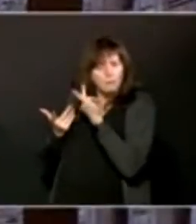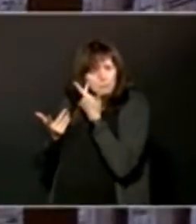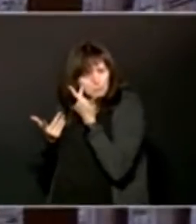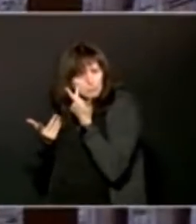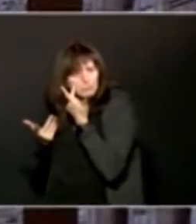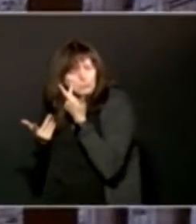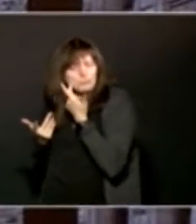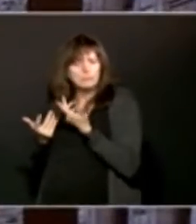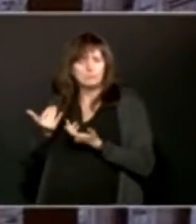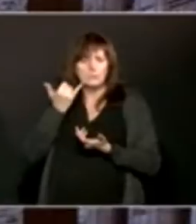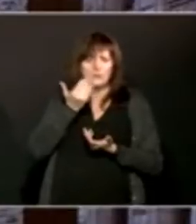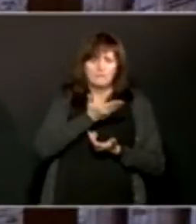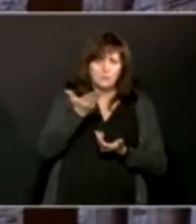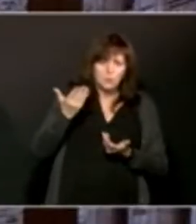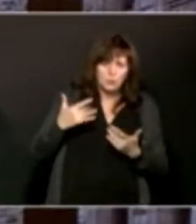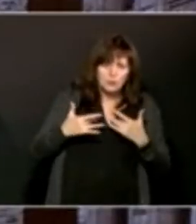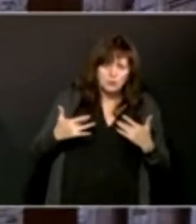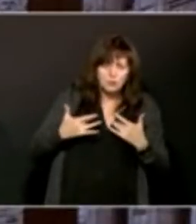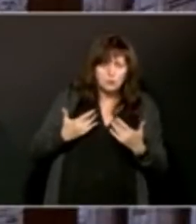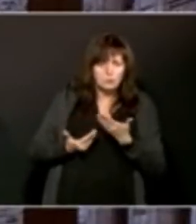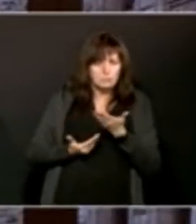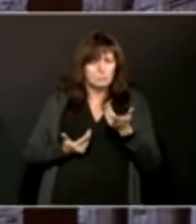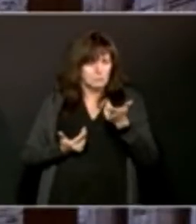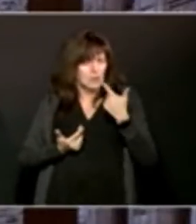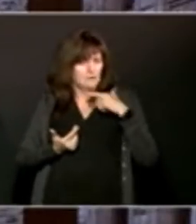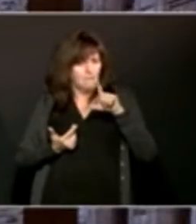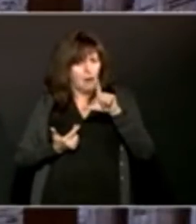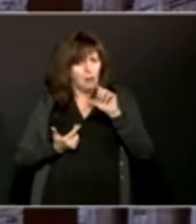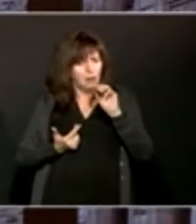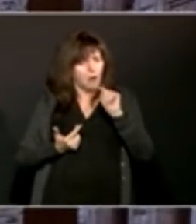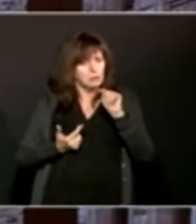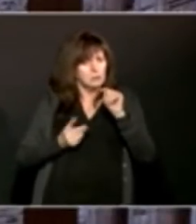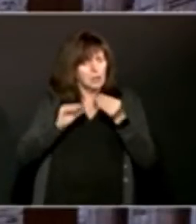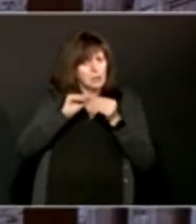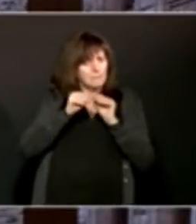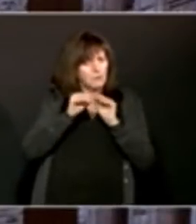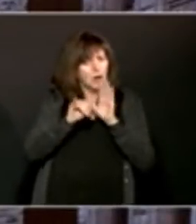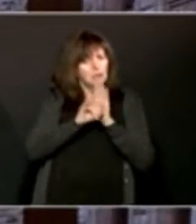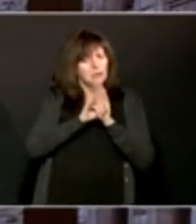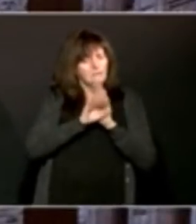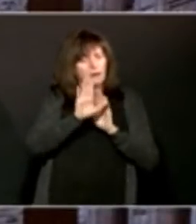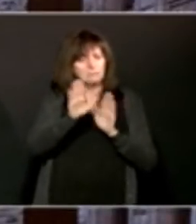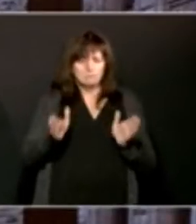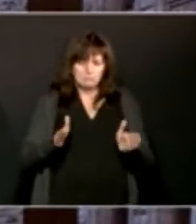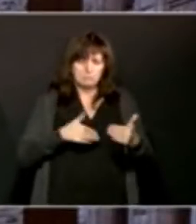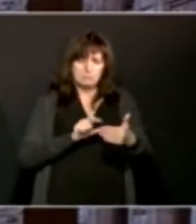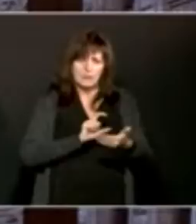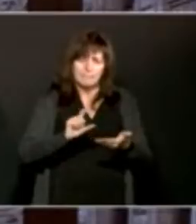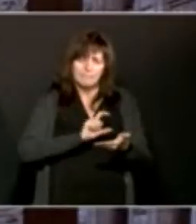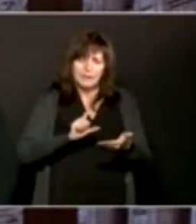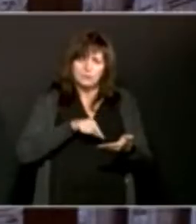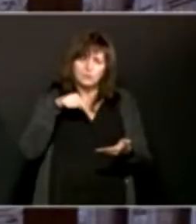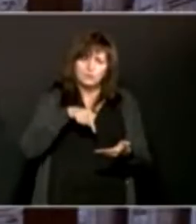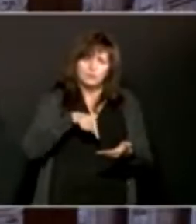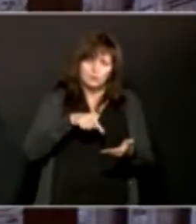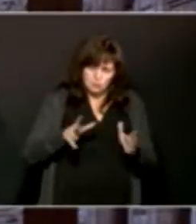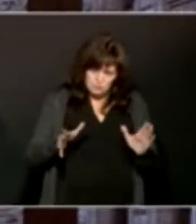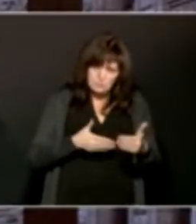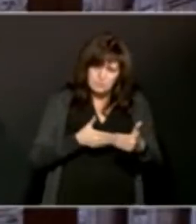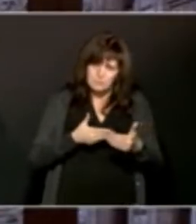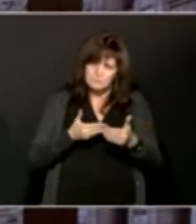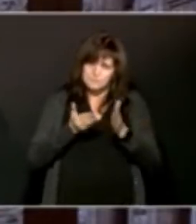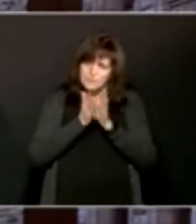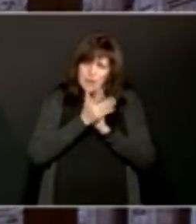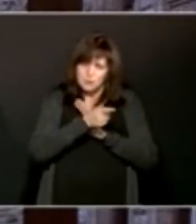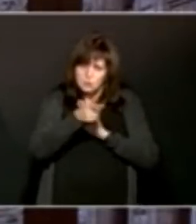here in the past with other vaccines, not any so far with COVID, we would say if there's a lot concern, we ask everybody who has that to stop